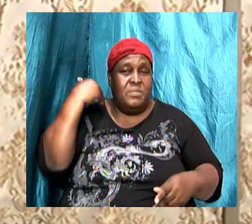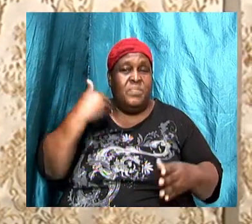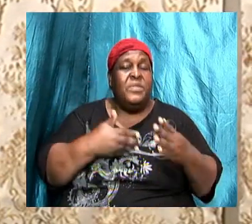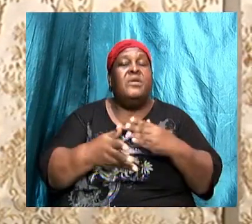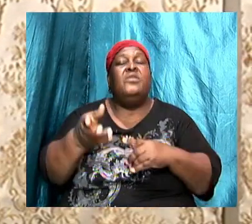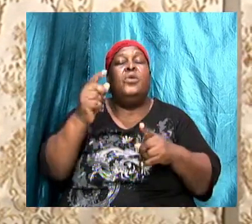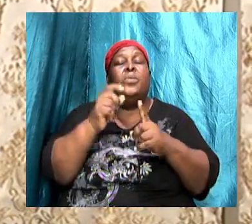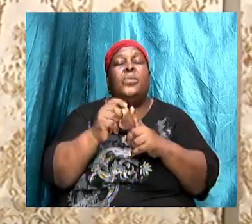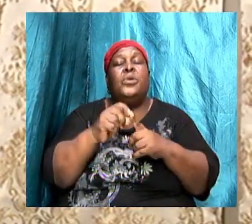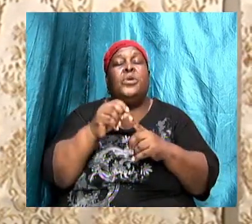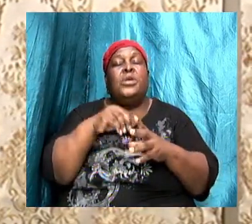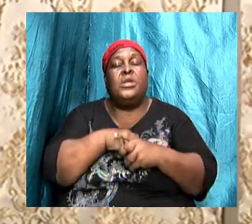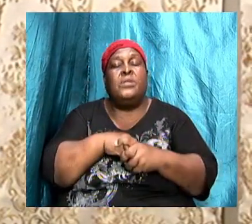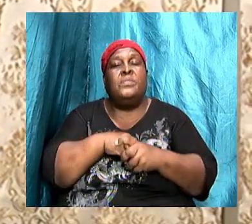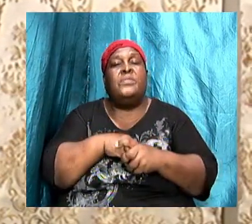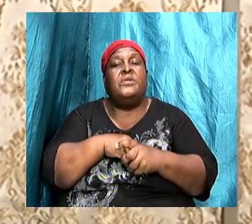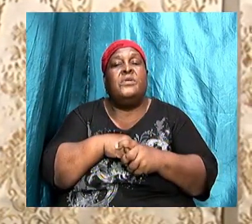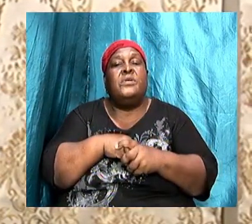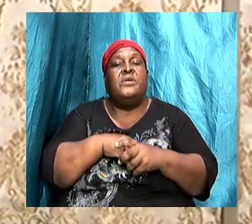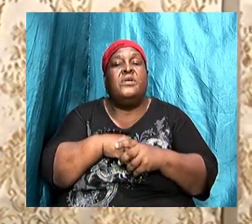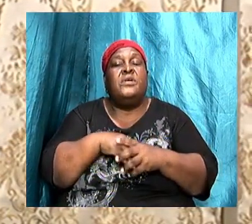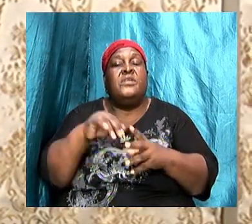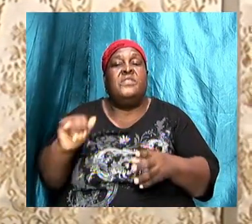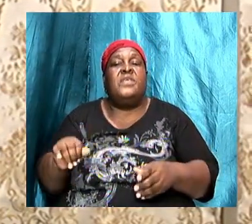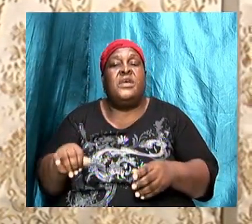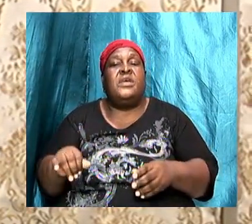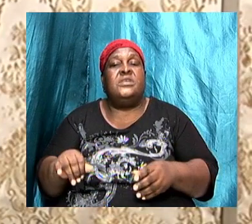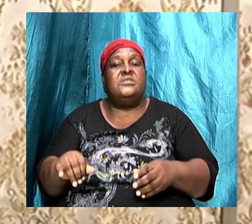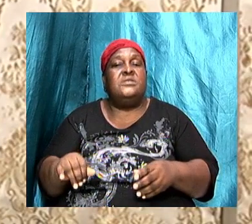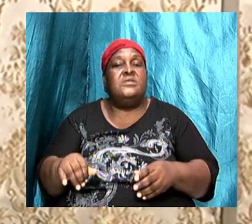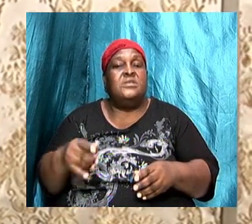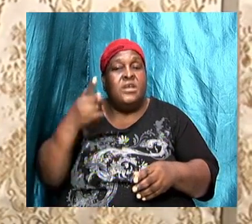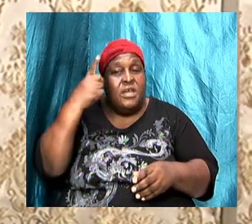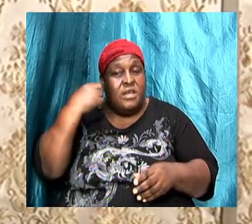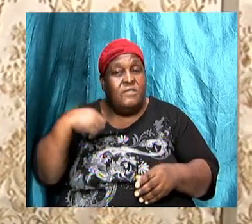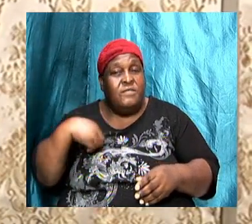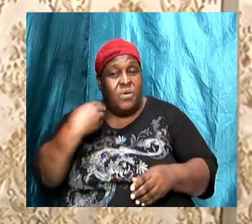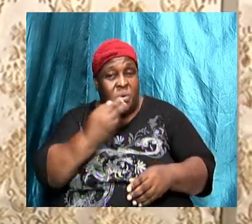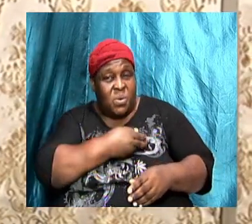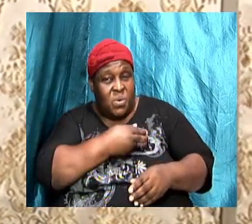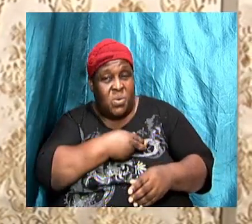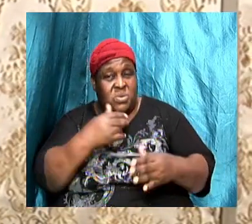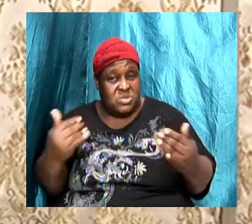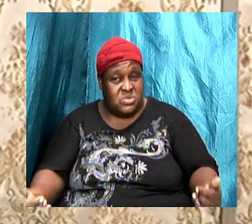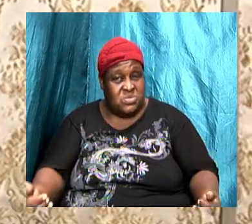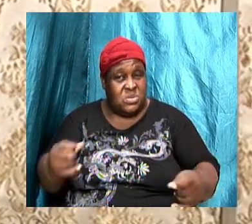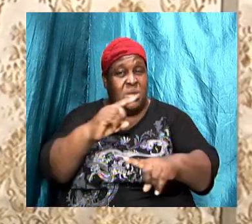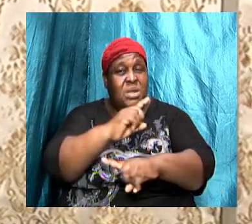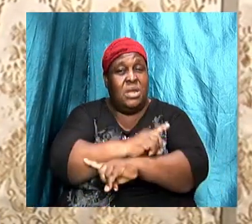that apply to Christians to this very day. And if the Lord could